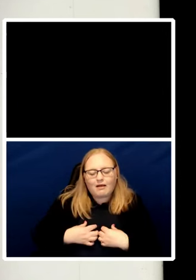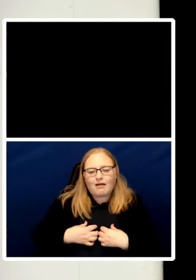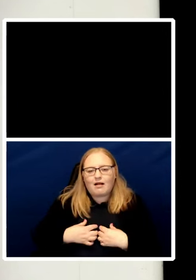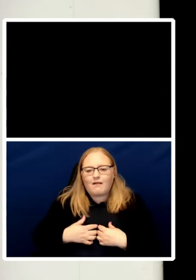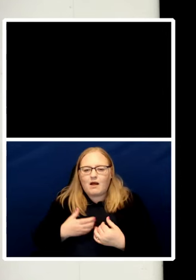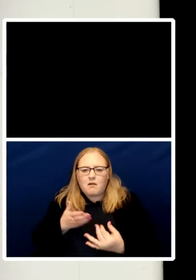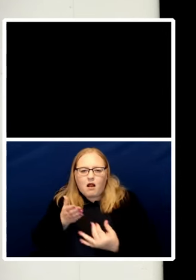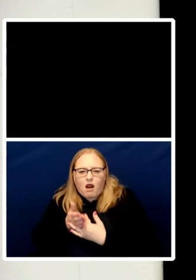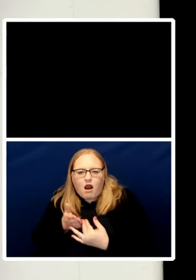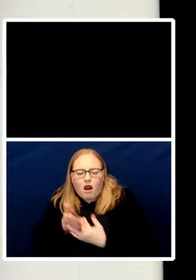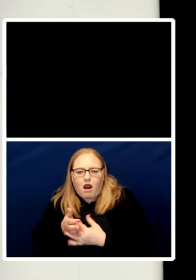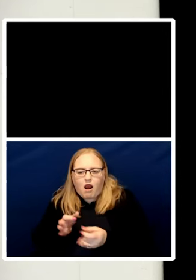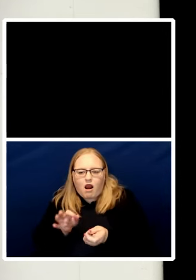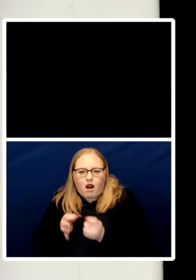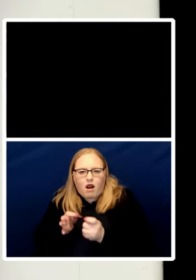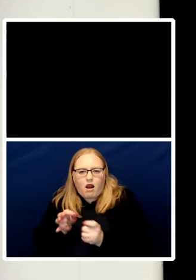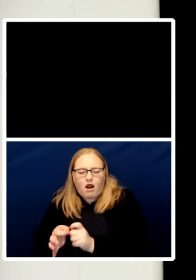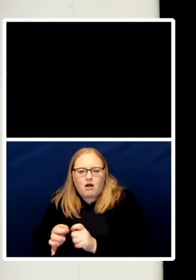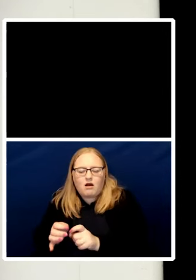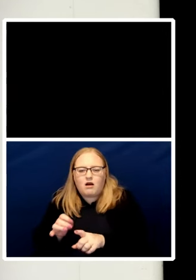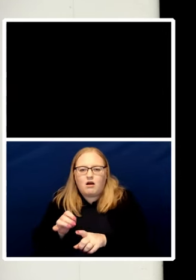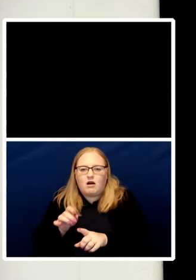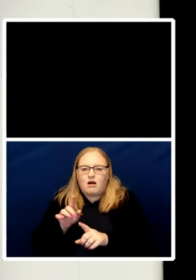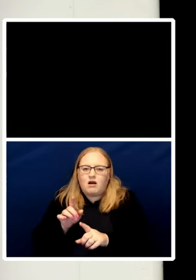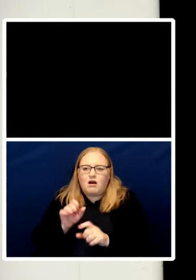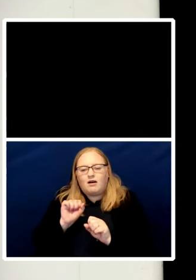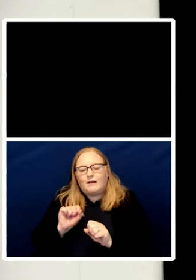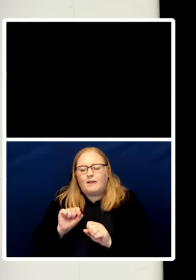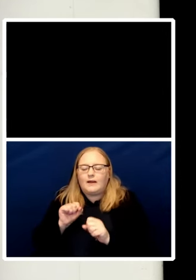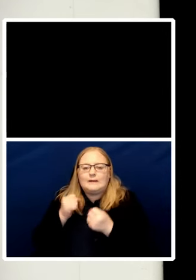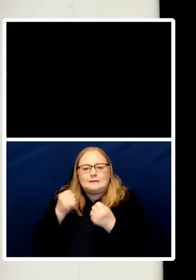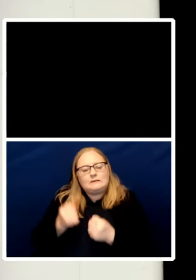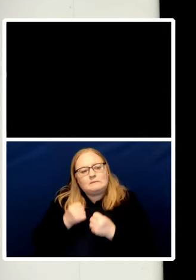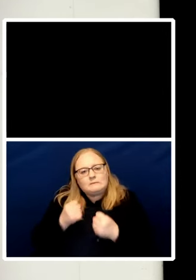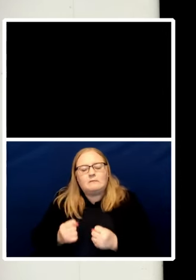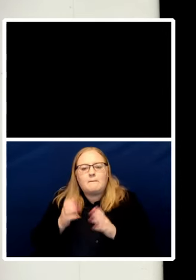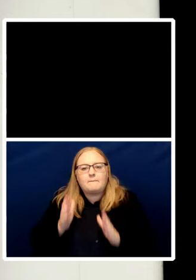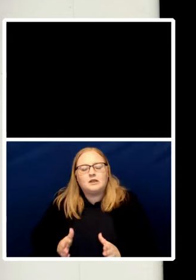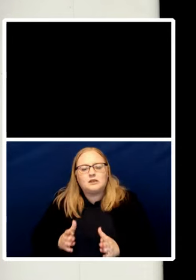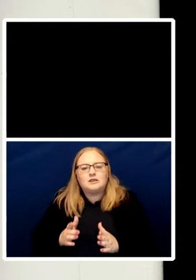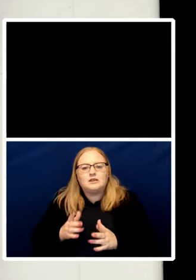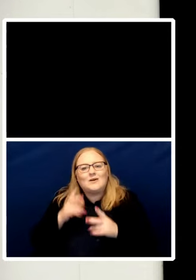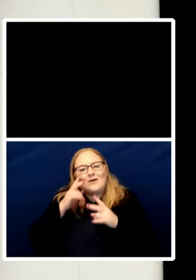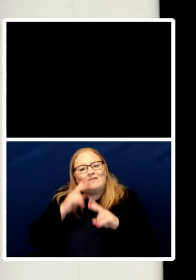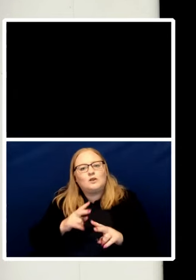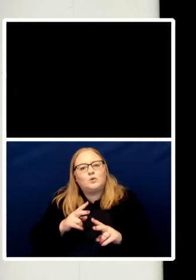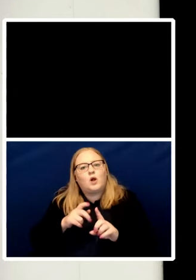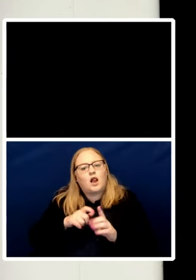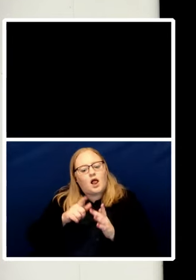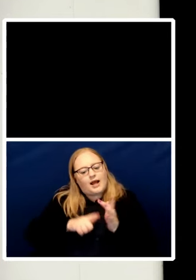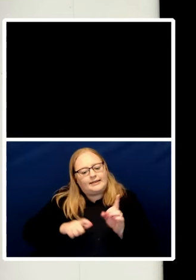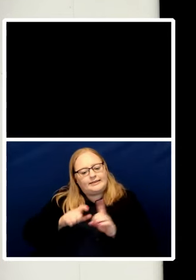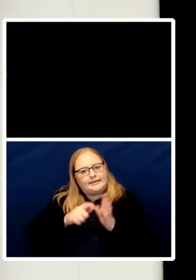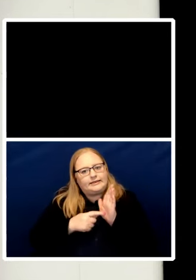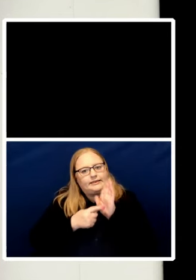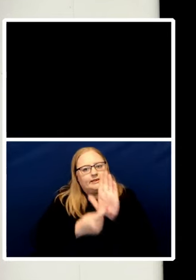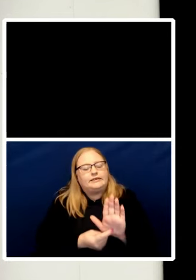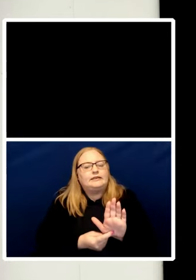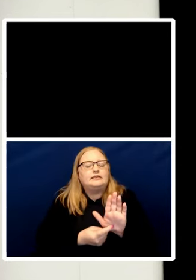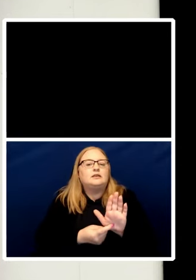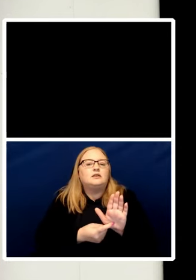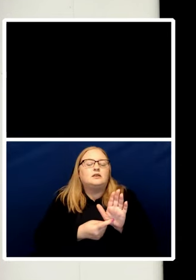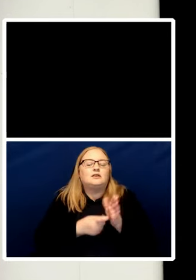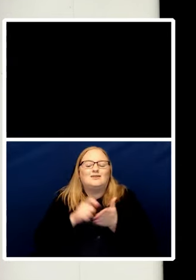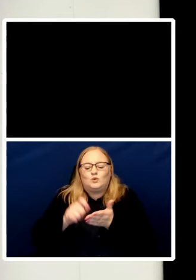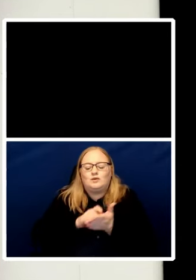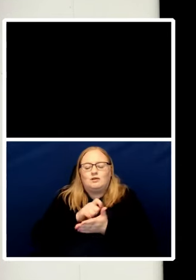visual identification and with the transformation of the voting system failed that's a human rights example